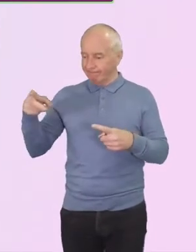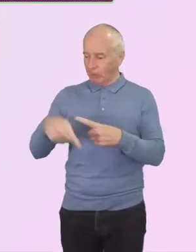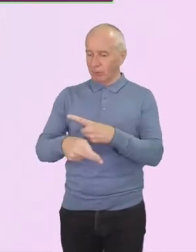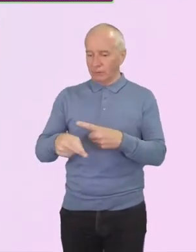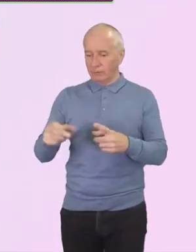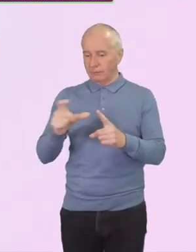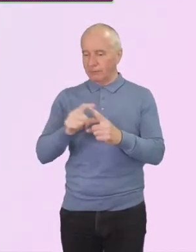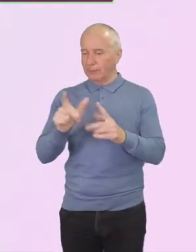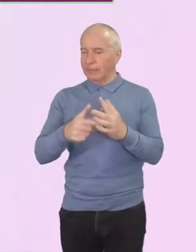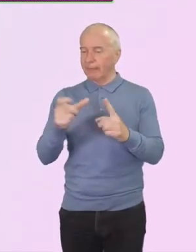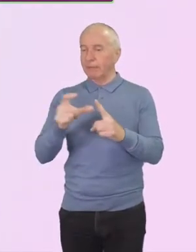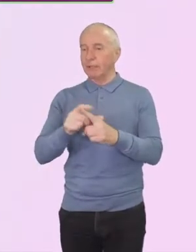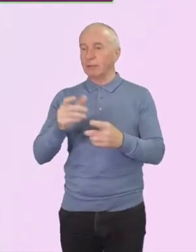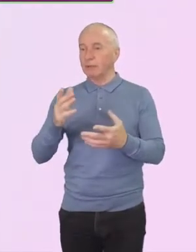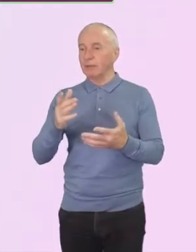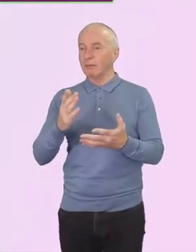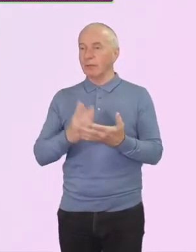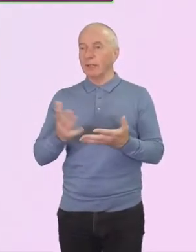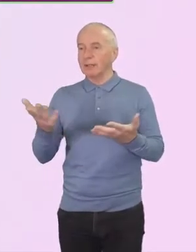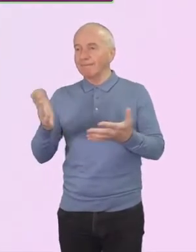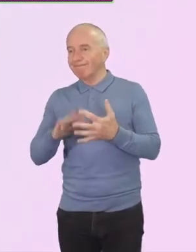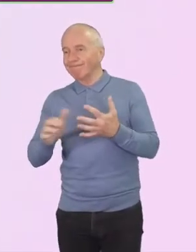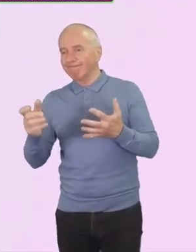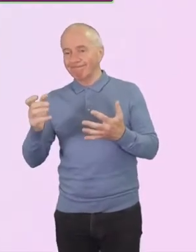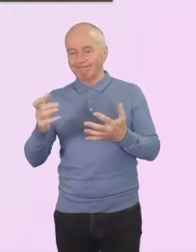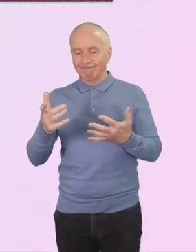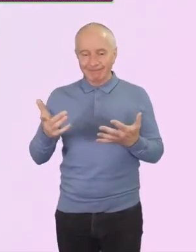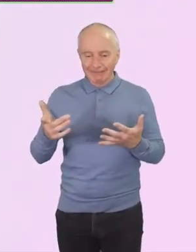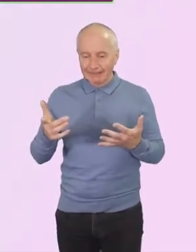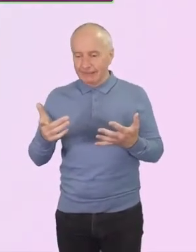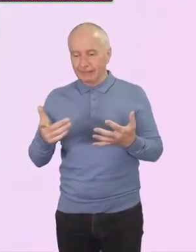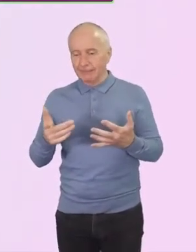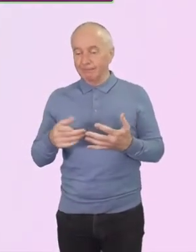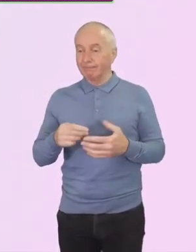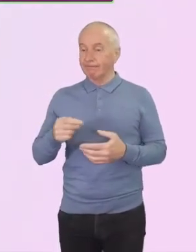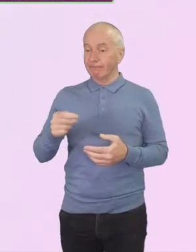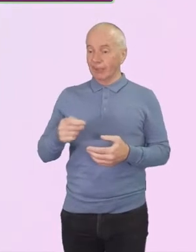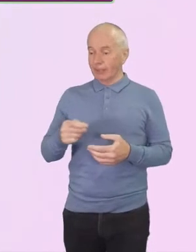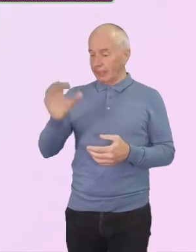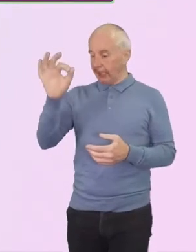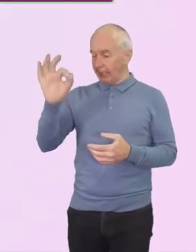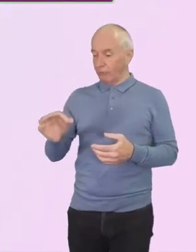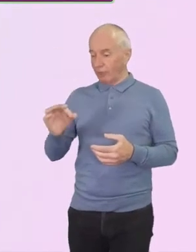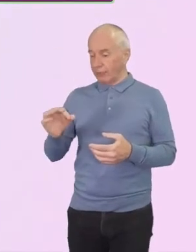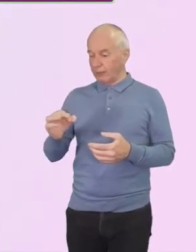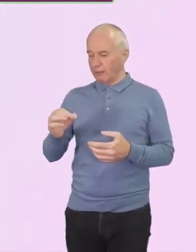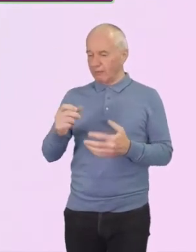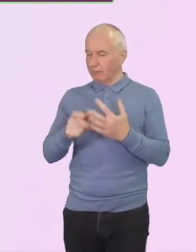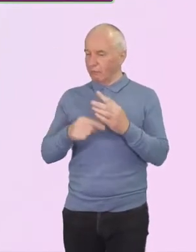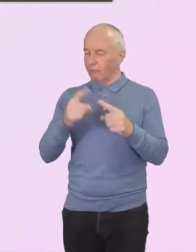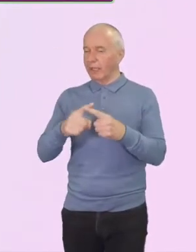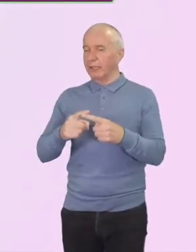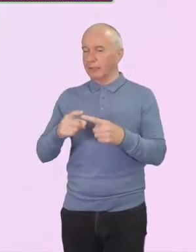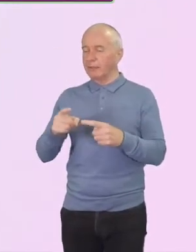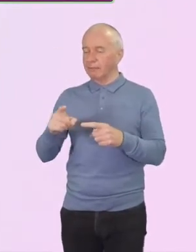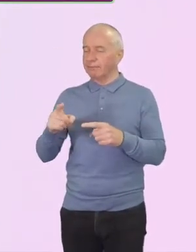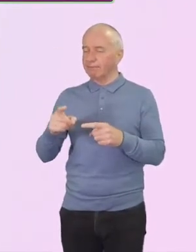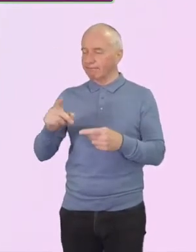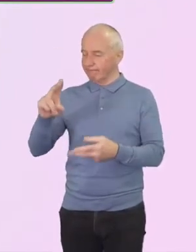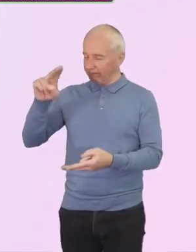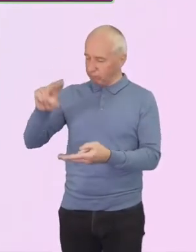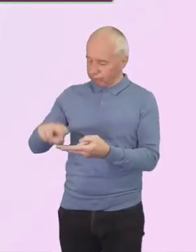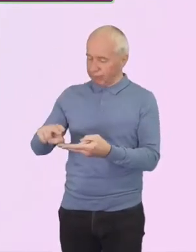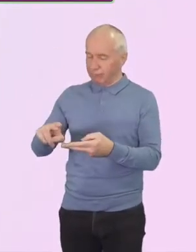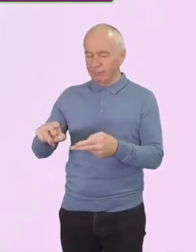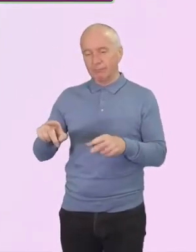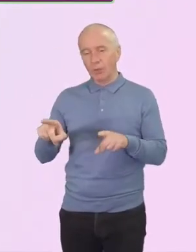on instruction from the government. The low interest rates also affected the Baptist Union Corporation income.